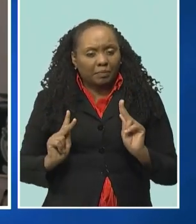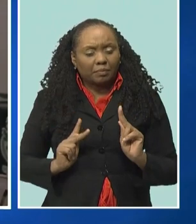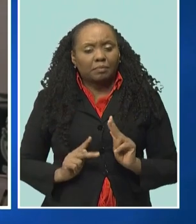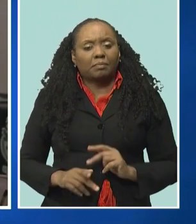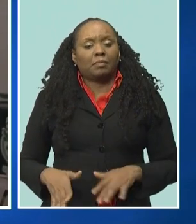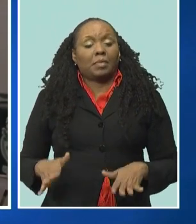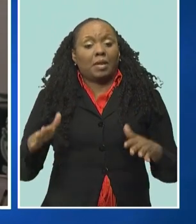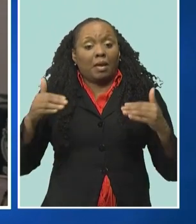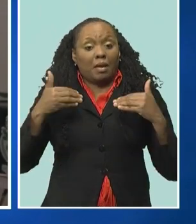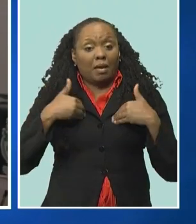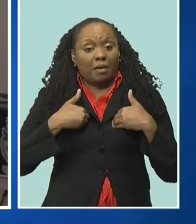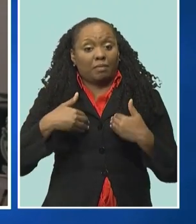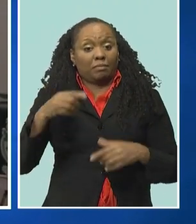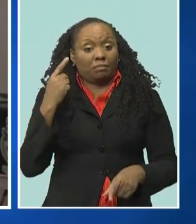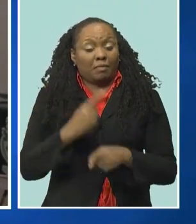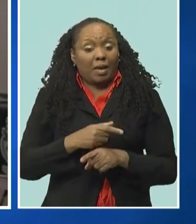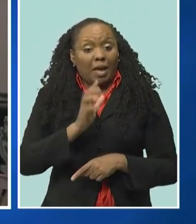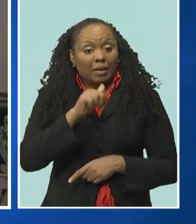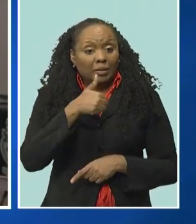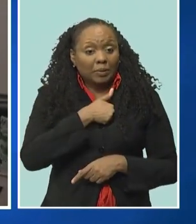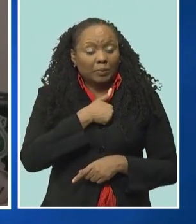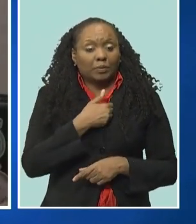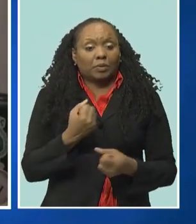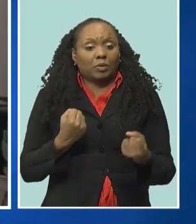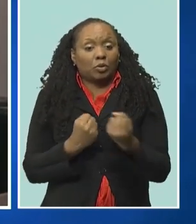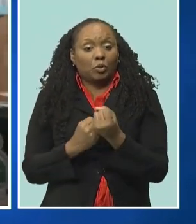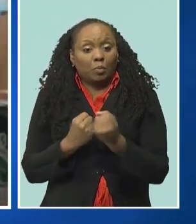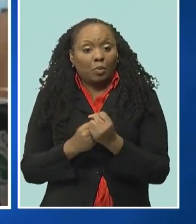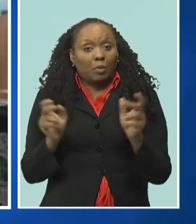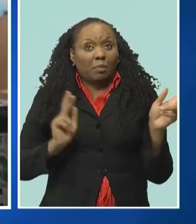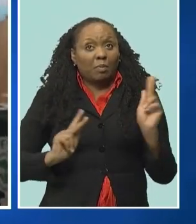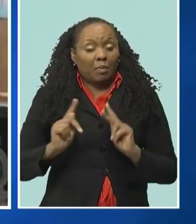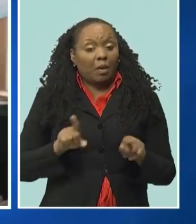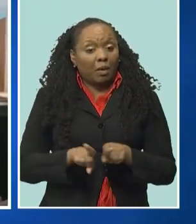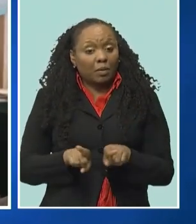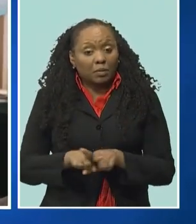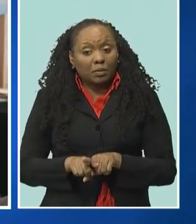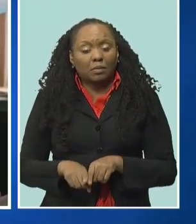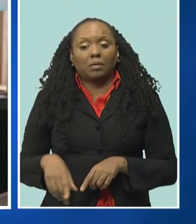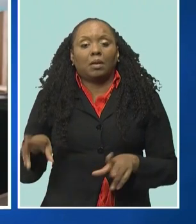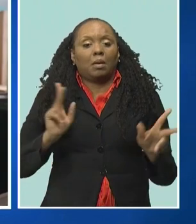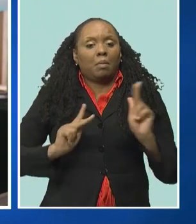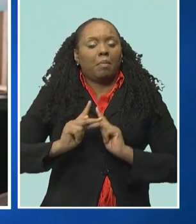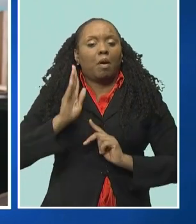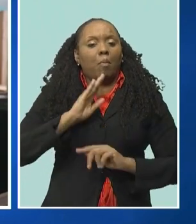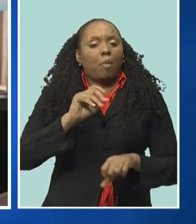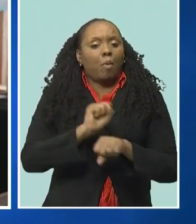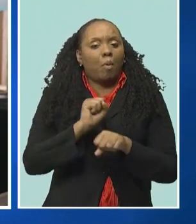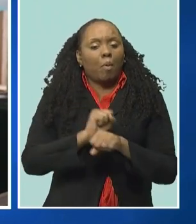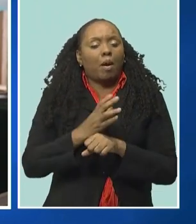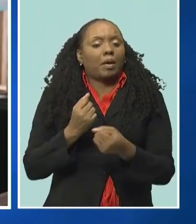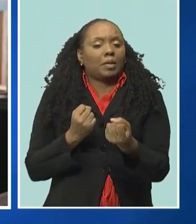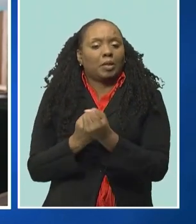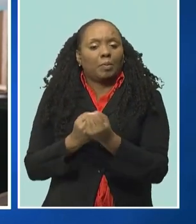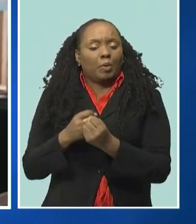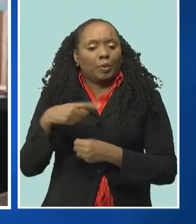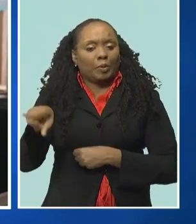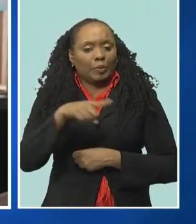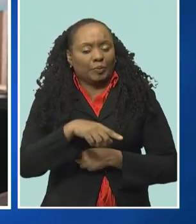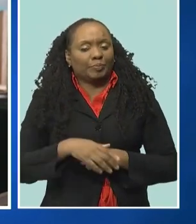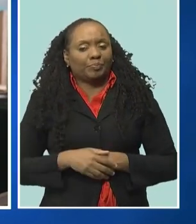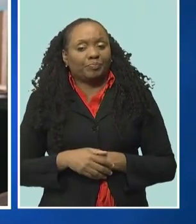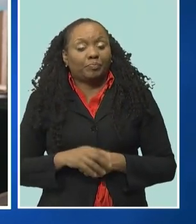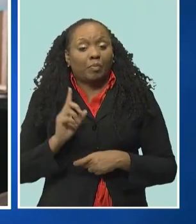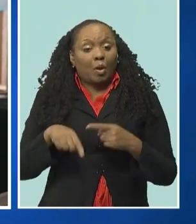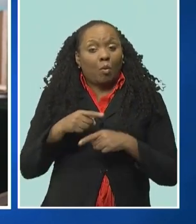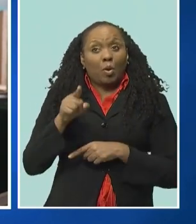attitude, yes, be able to support people as well because people will work on your behalf. When people, when you